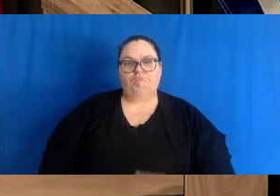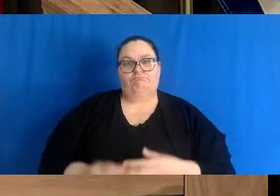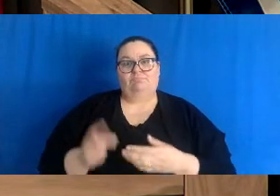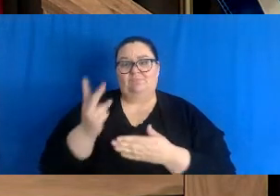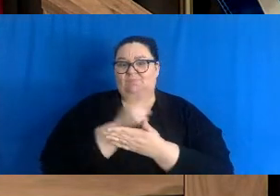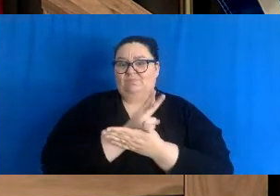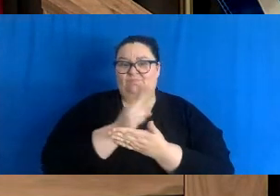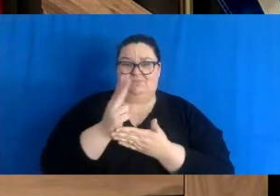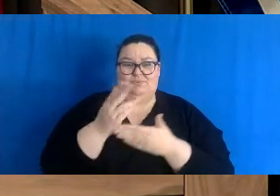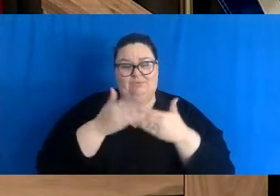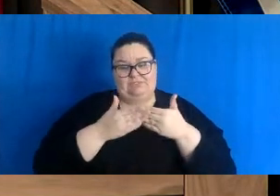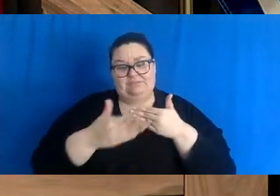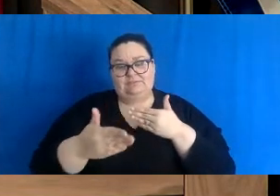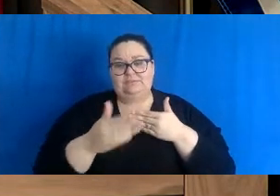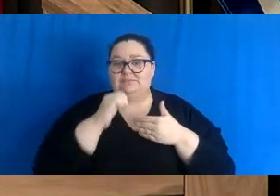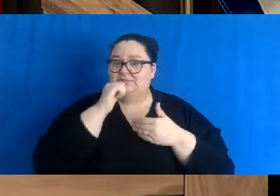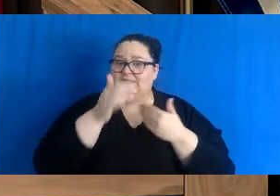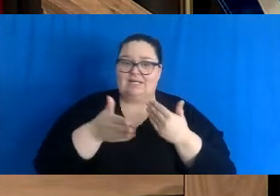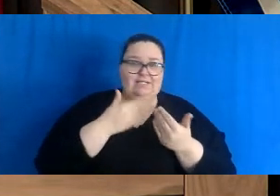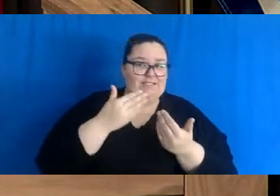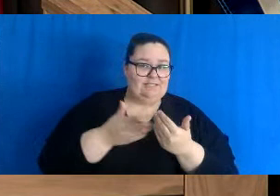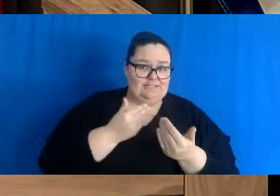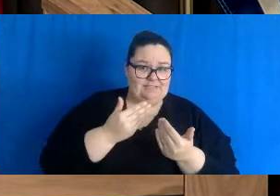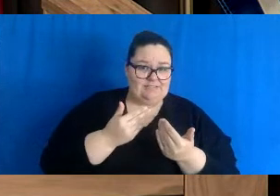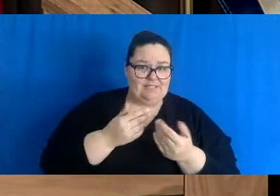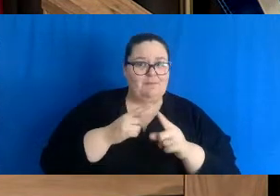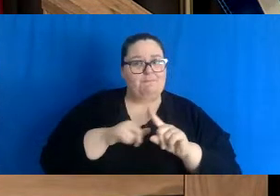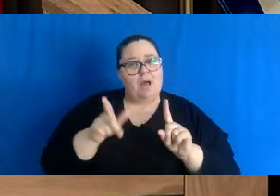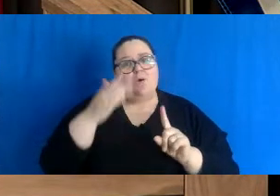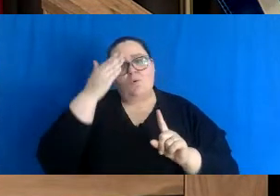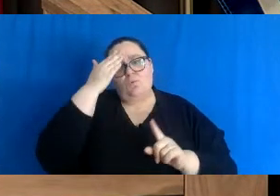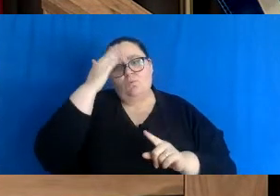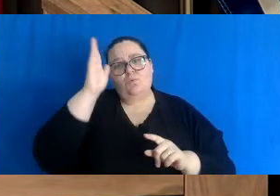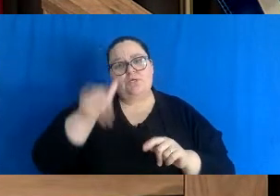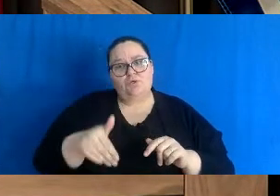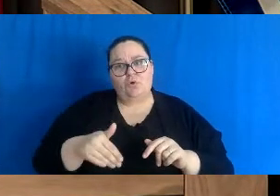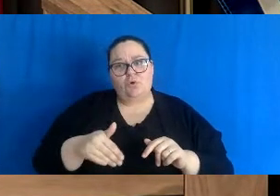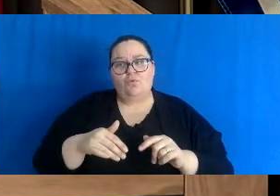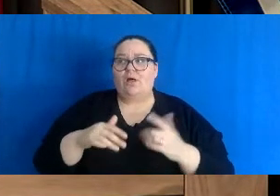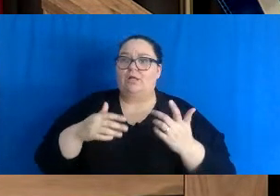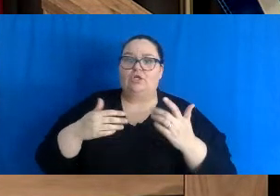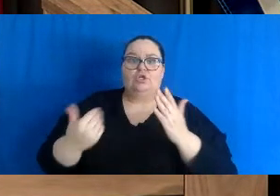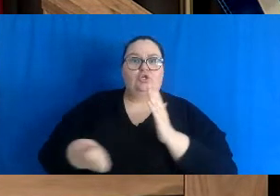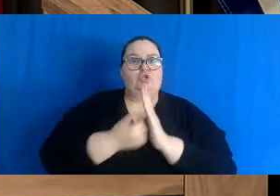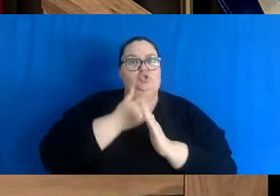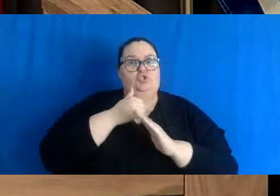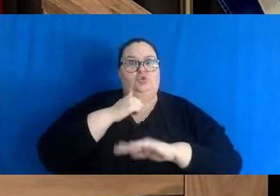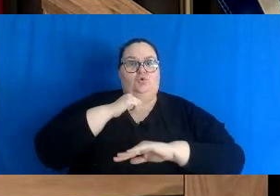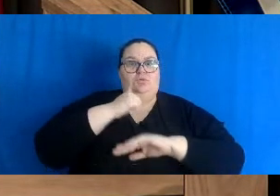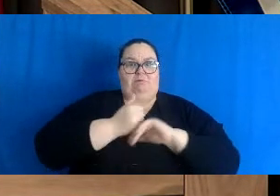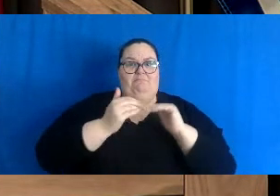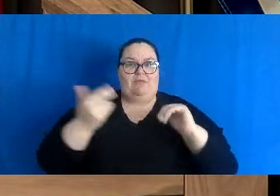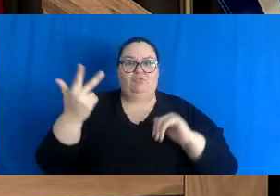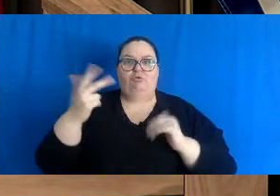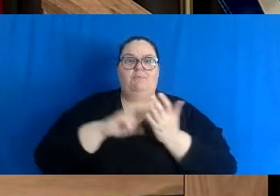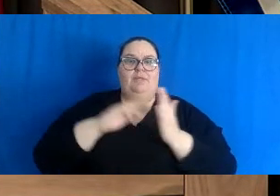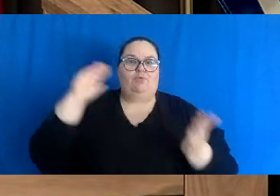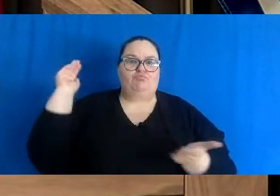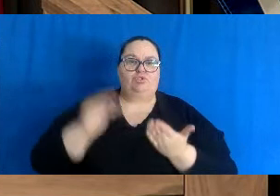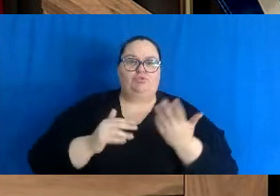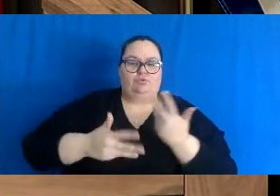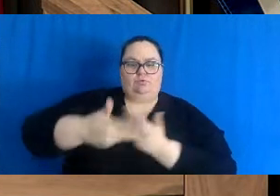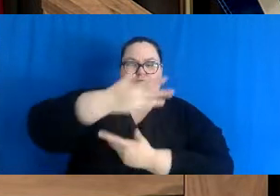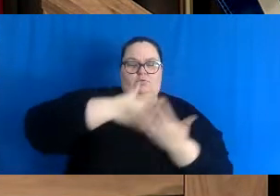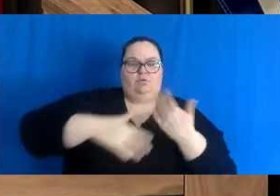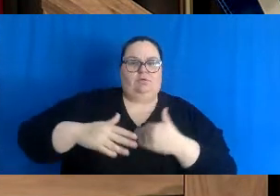Brunswickers. New measures will lower contacts by 30% and the number of people hospitalized by 70.